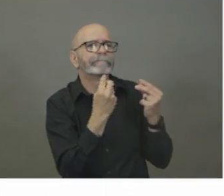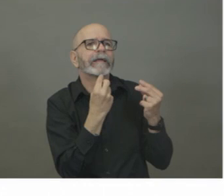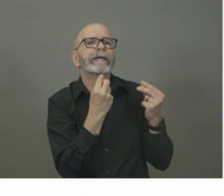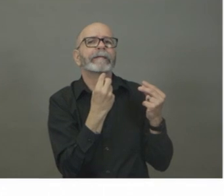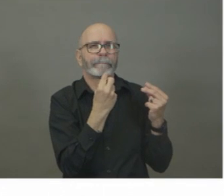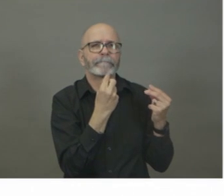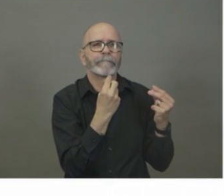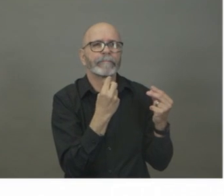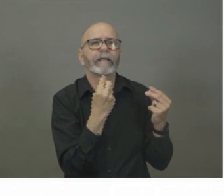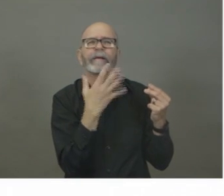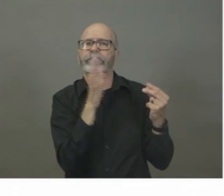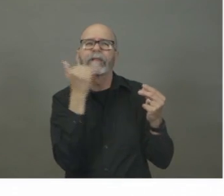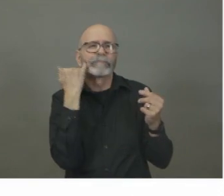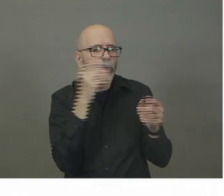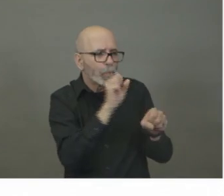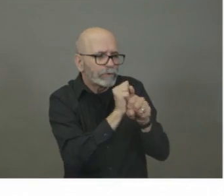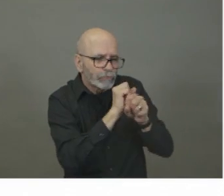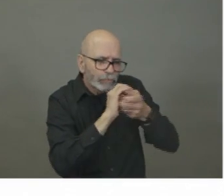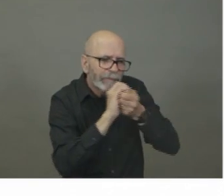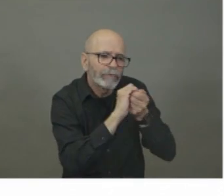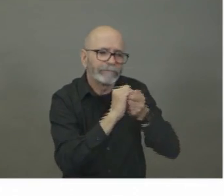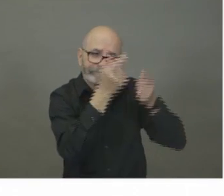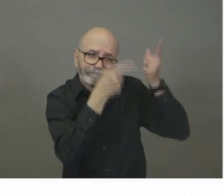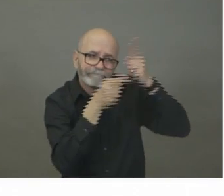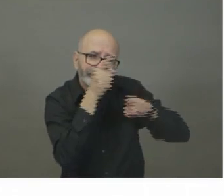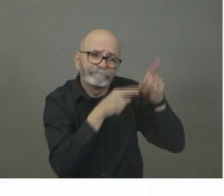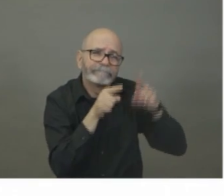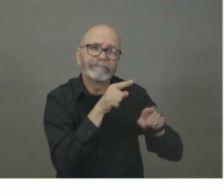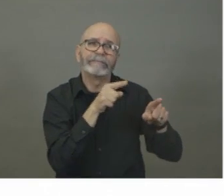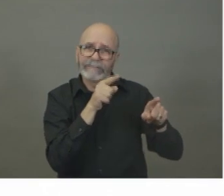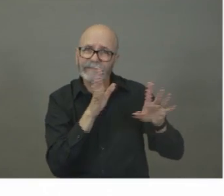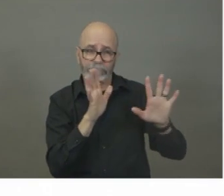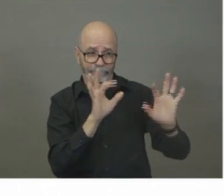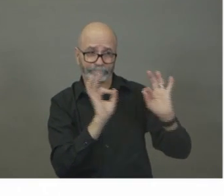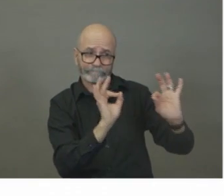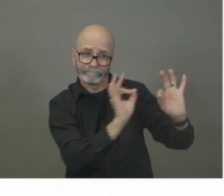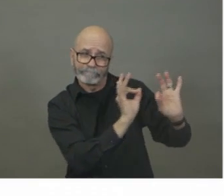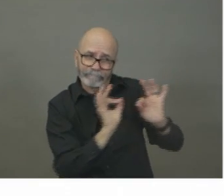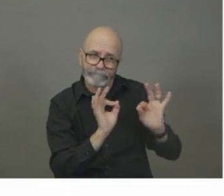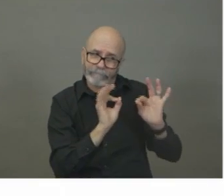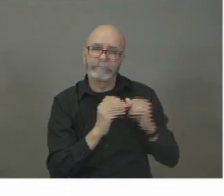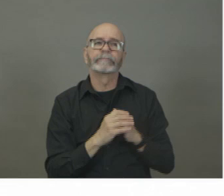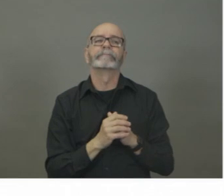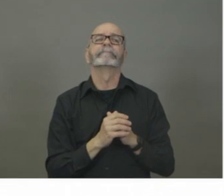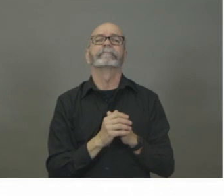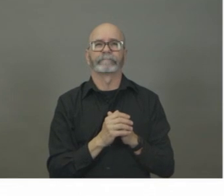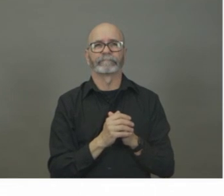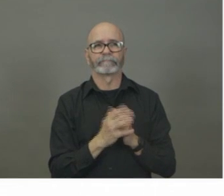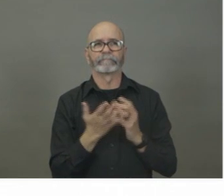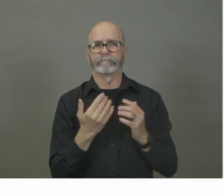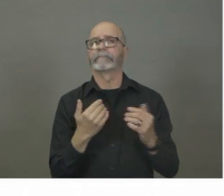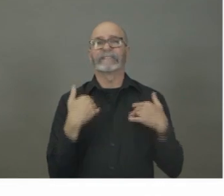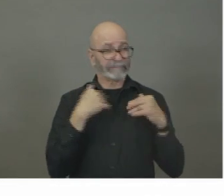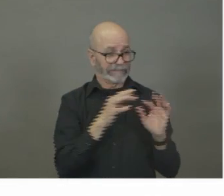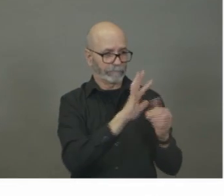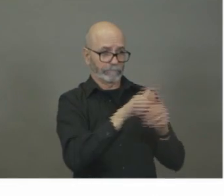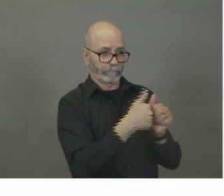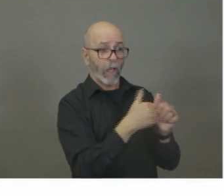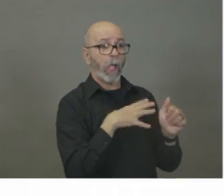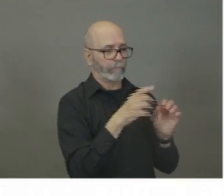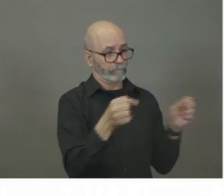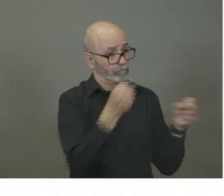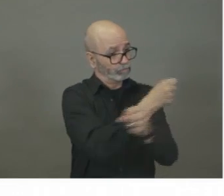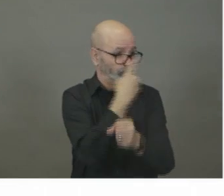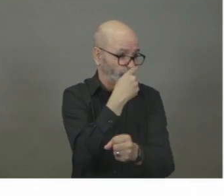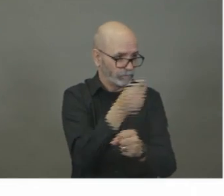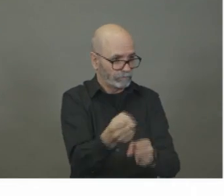working with our frontline healthcare providers to help ensure that, uh, we have, have resources allocated appropriately. Martin, did you have